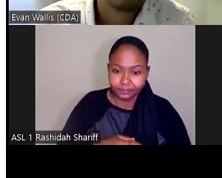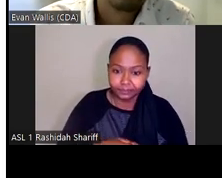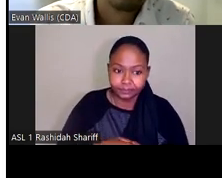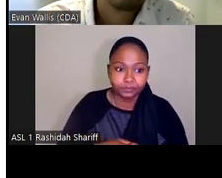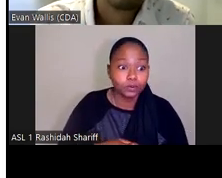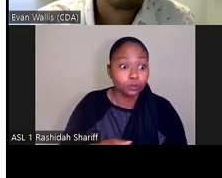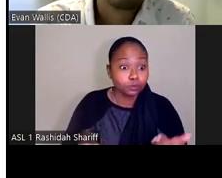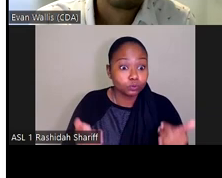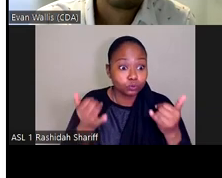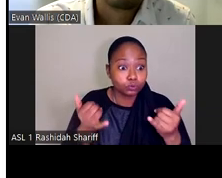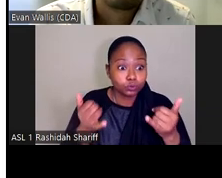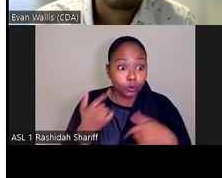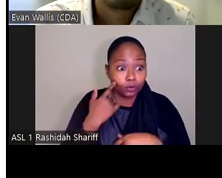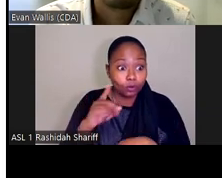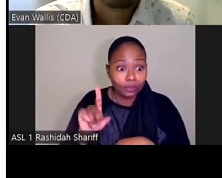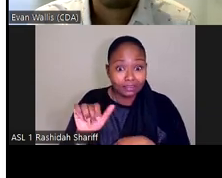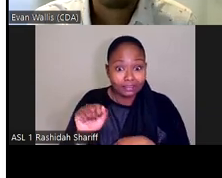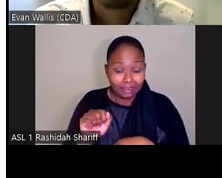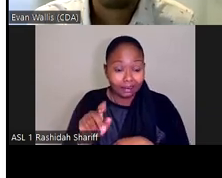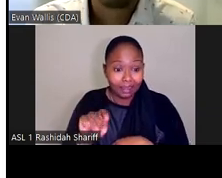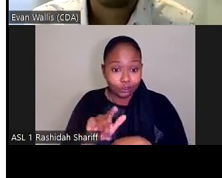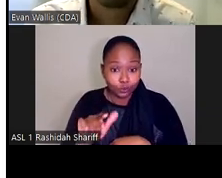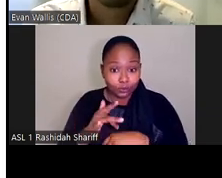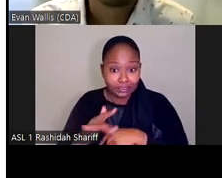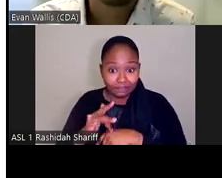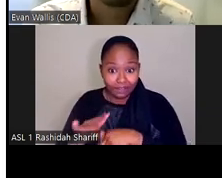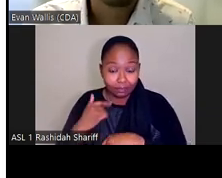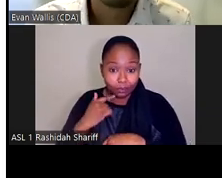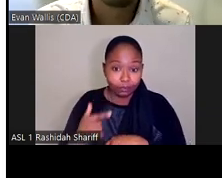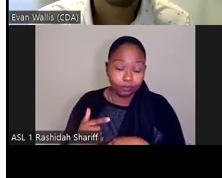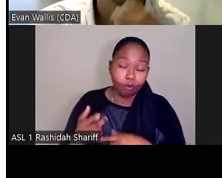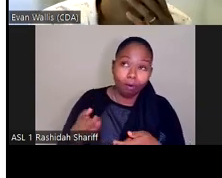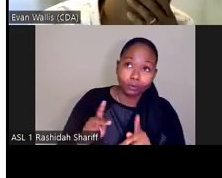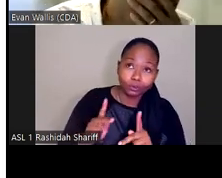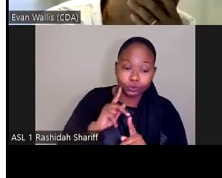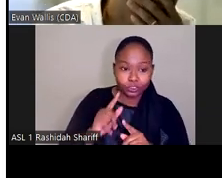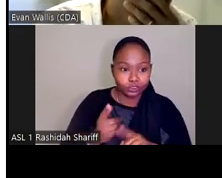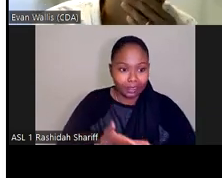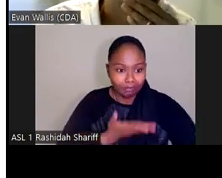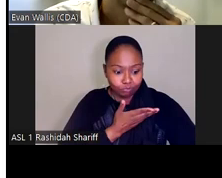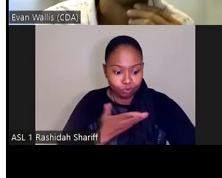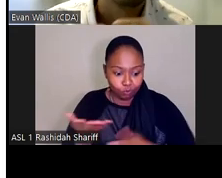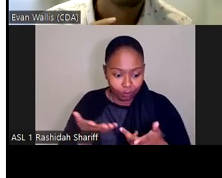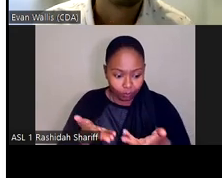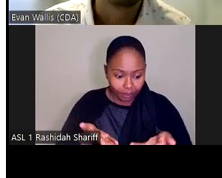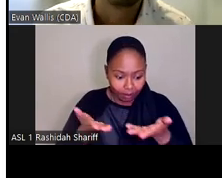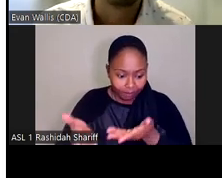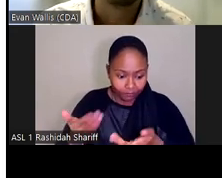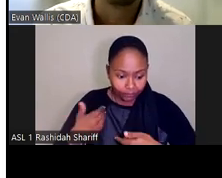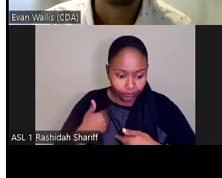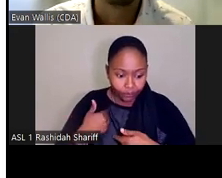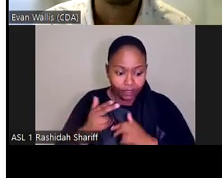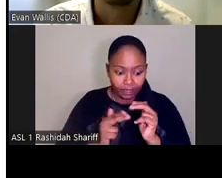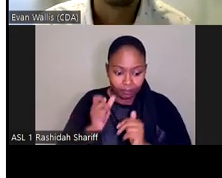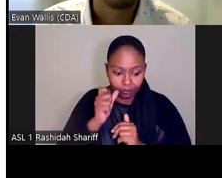So in our current state, we have useful data and tools available. However, there's definitely opportunities for us to improve on the data that we offer and how we offer it and kind of build on our